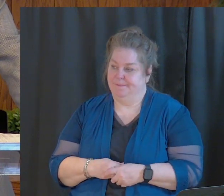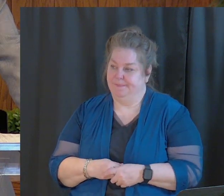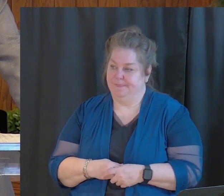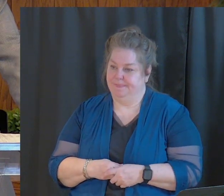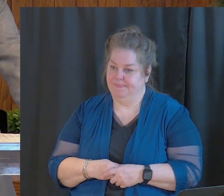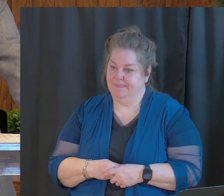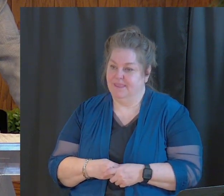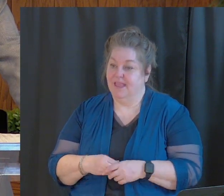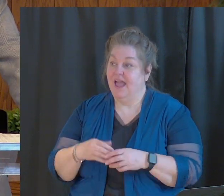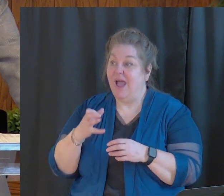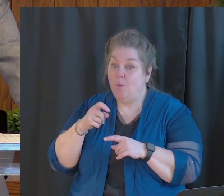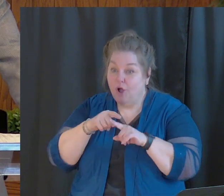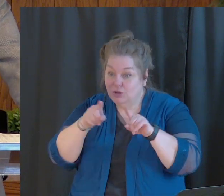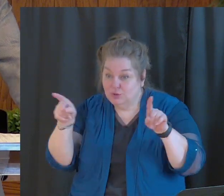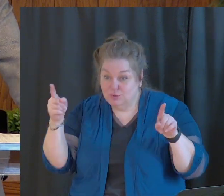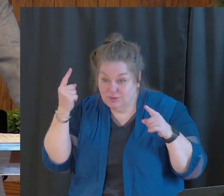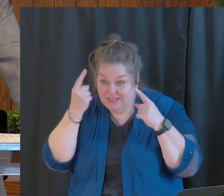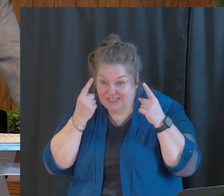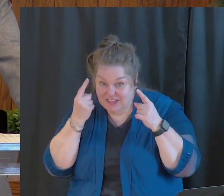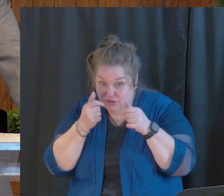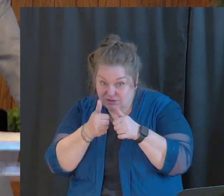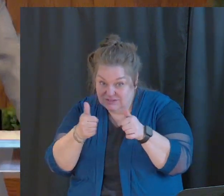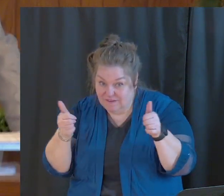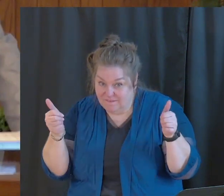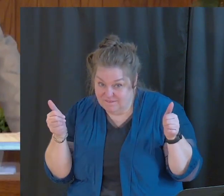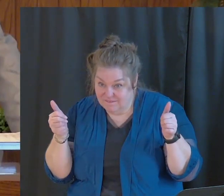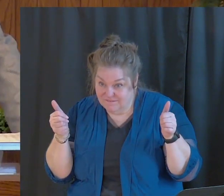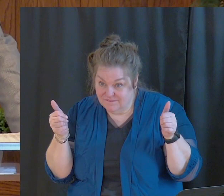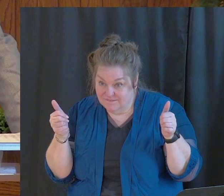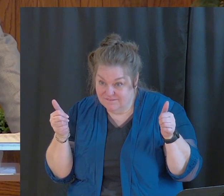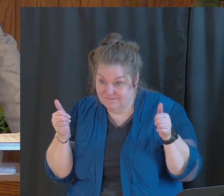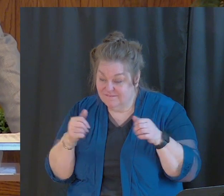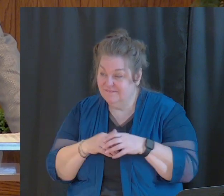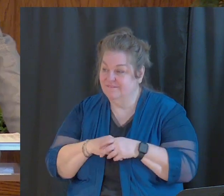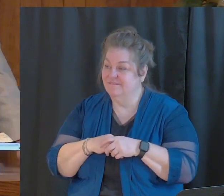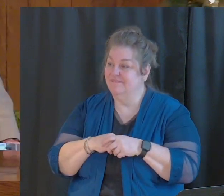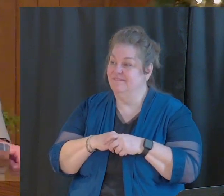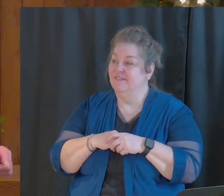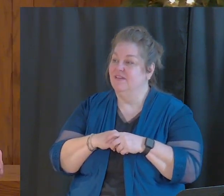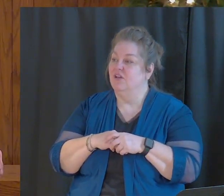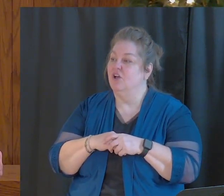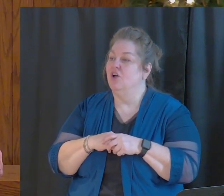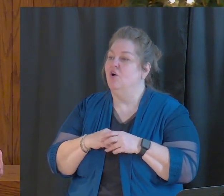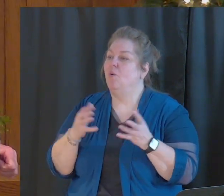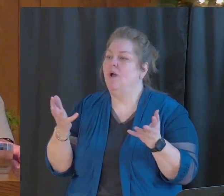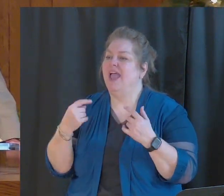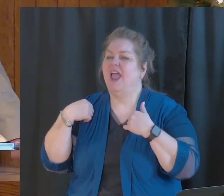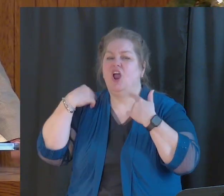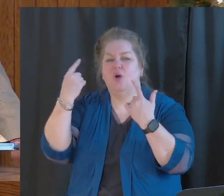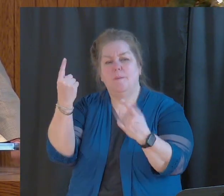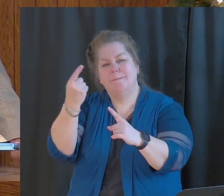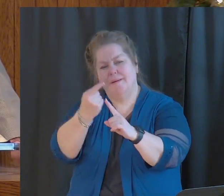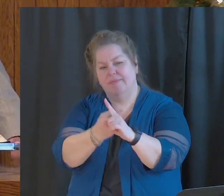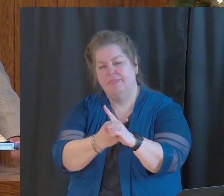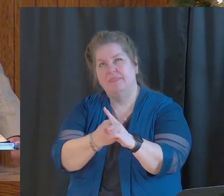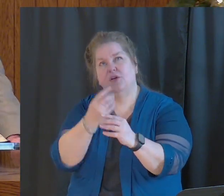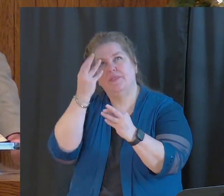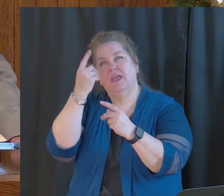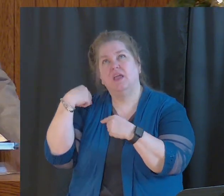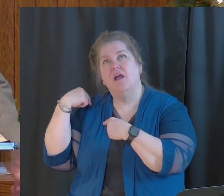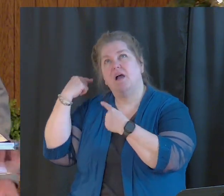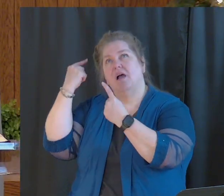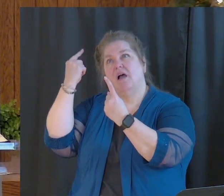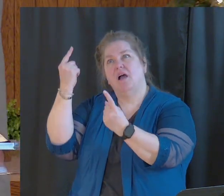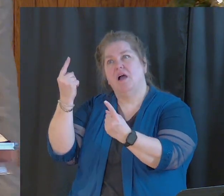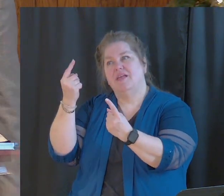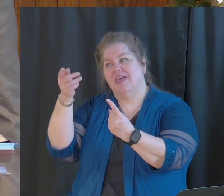I want you to think for yourselves for a moment. Where is it in the last month or so that God